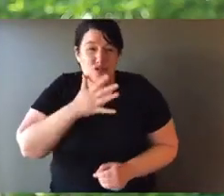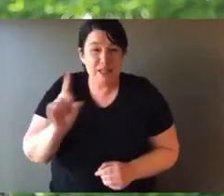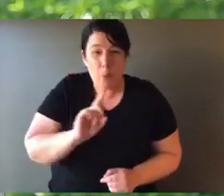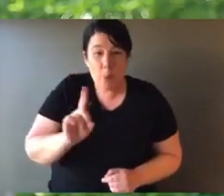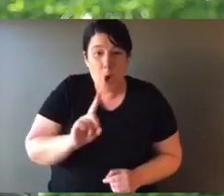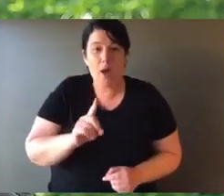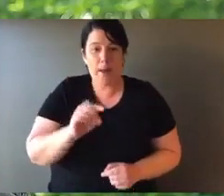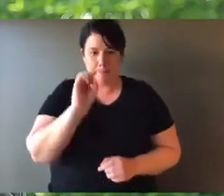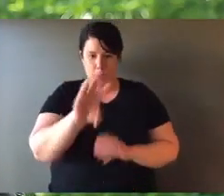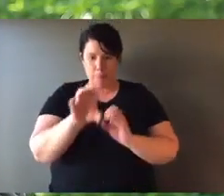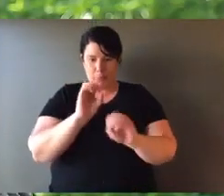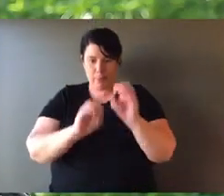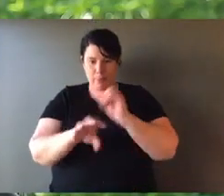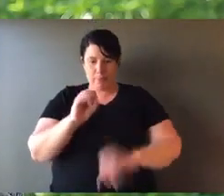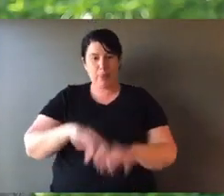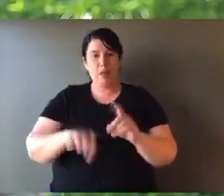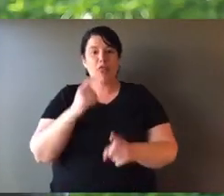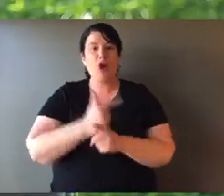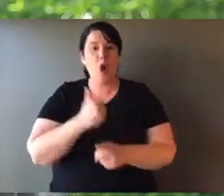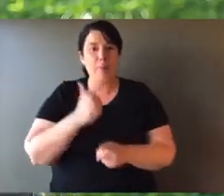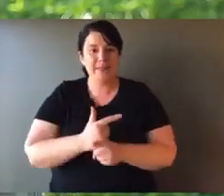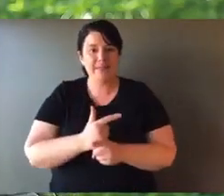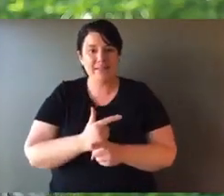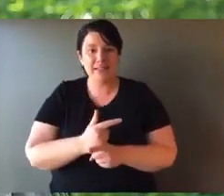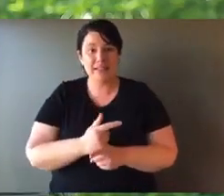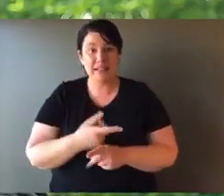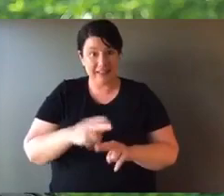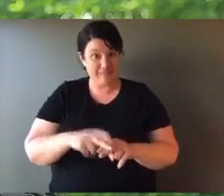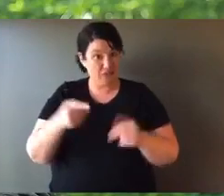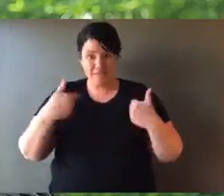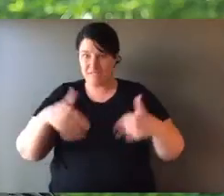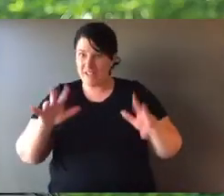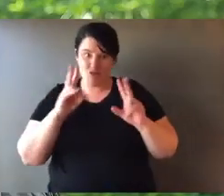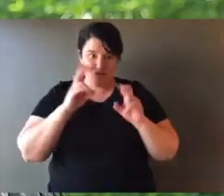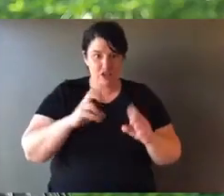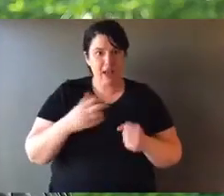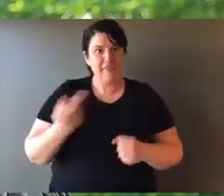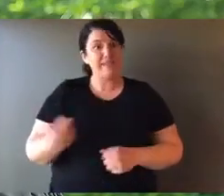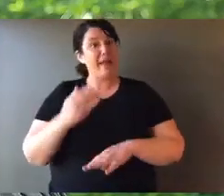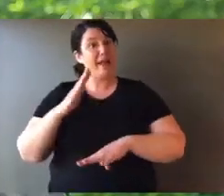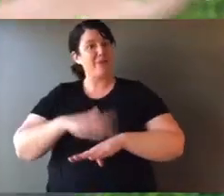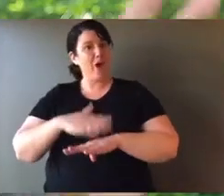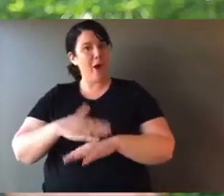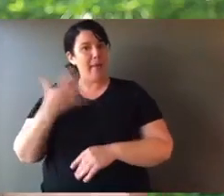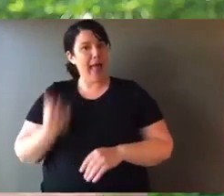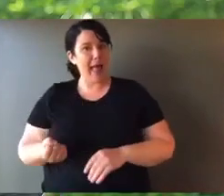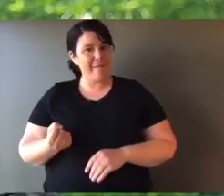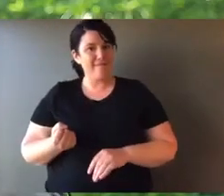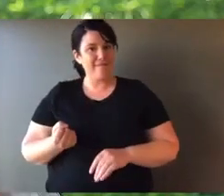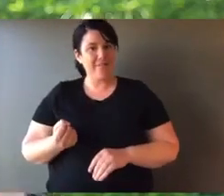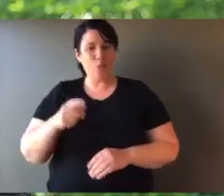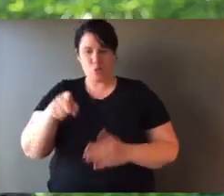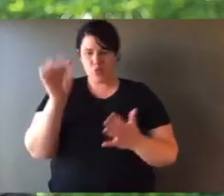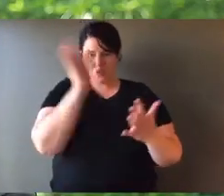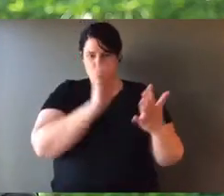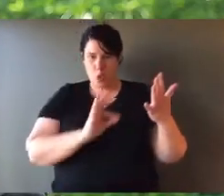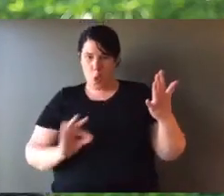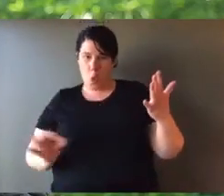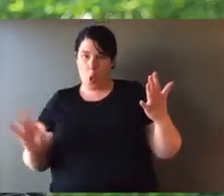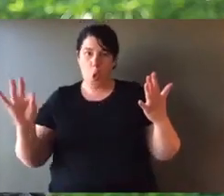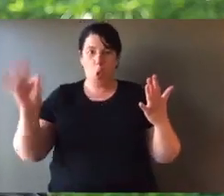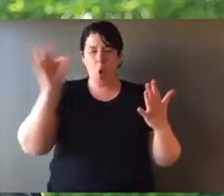them, I really want to know what you're interested in. Put them into the comments. Now, if you've done that and you've got more time,